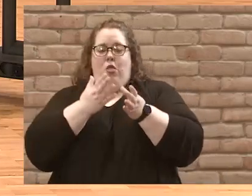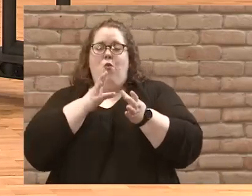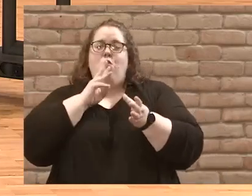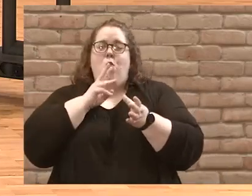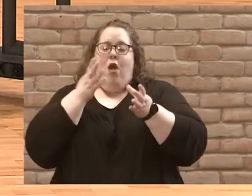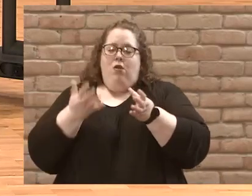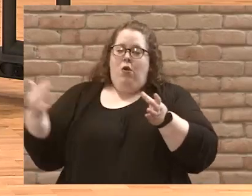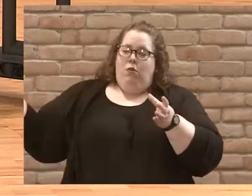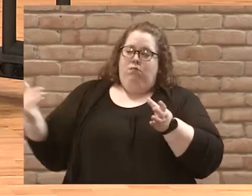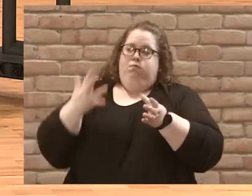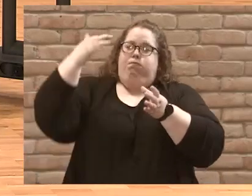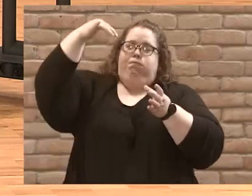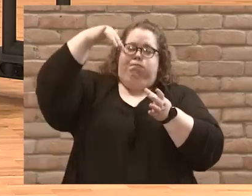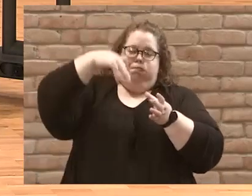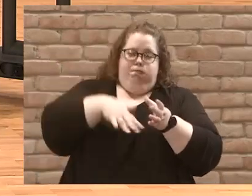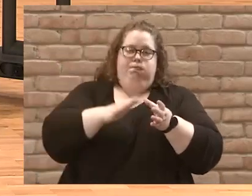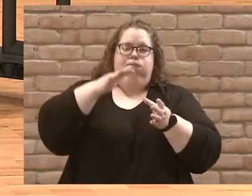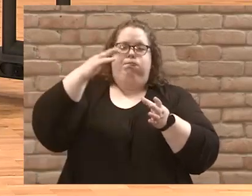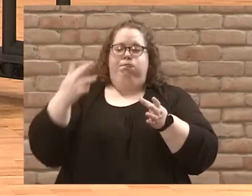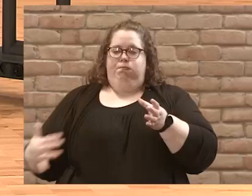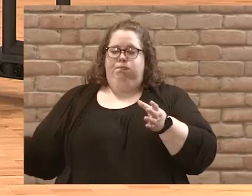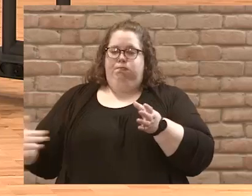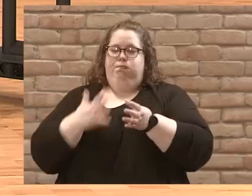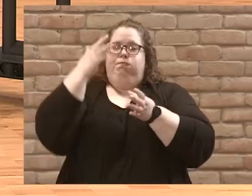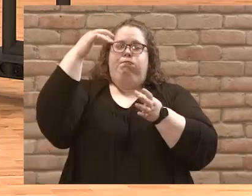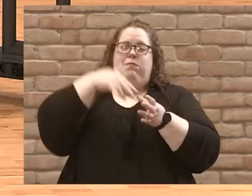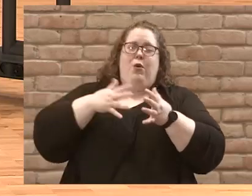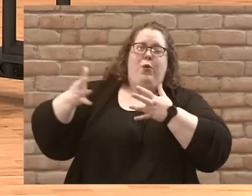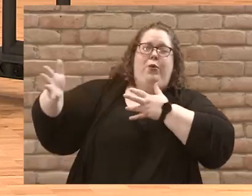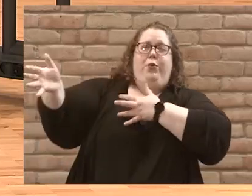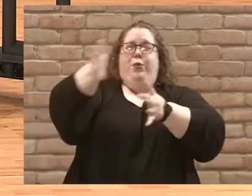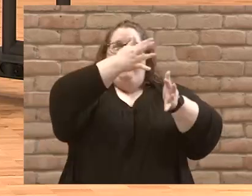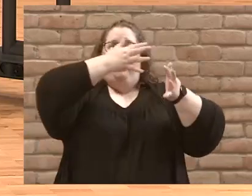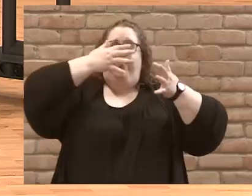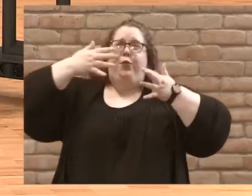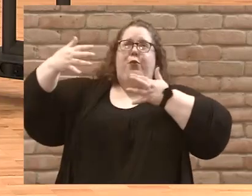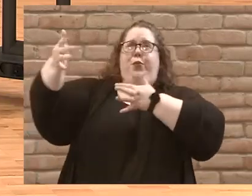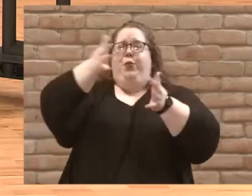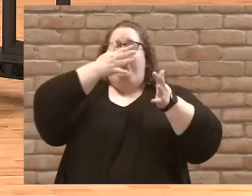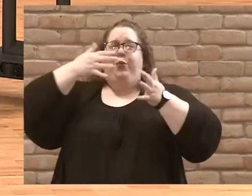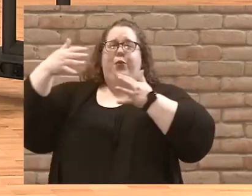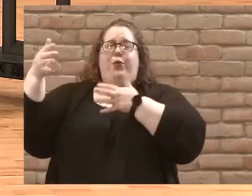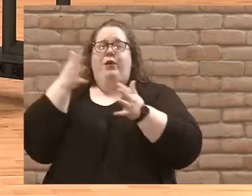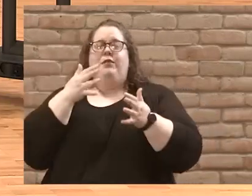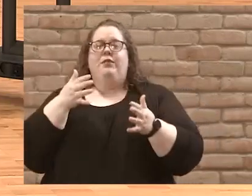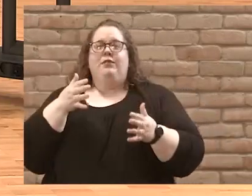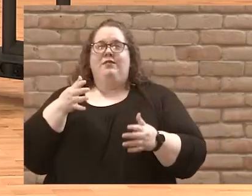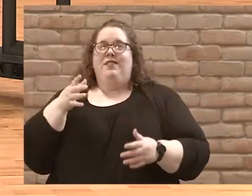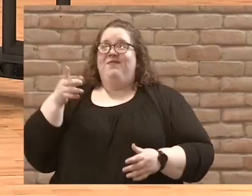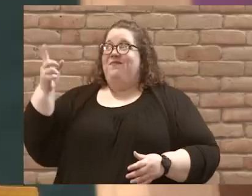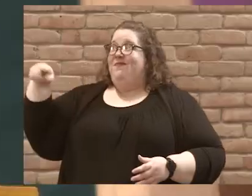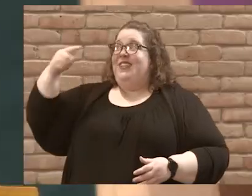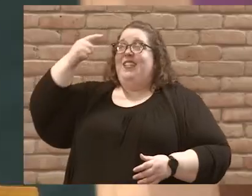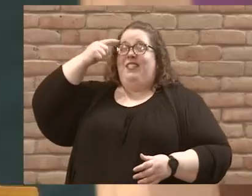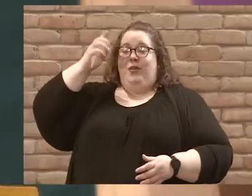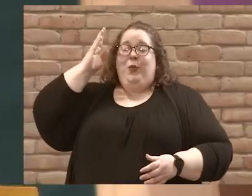flooded. The winds are howling. They believe that they are going to die.